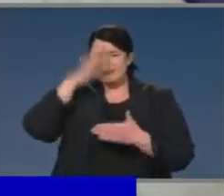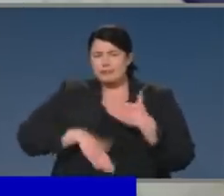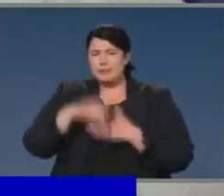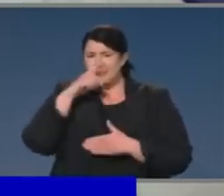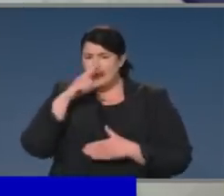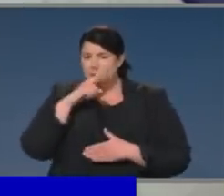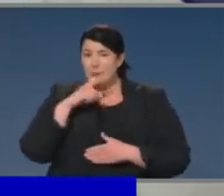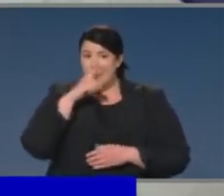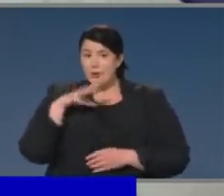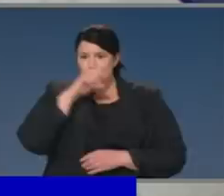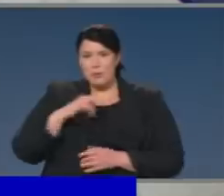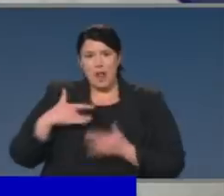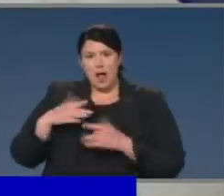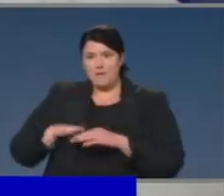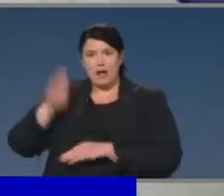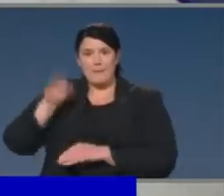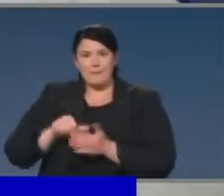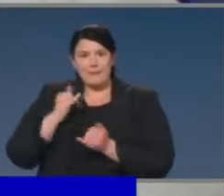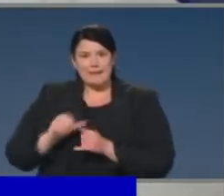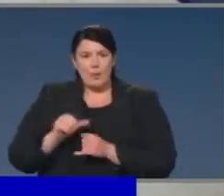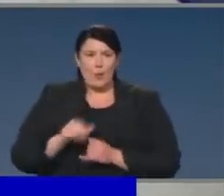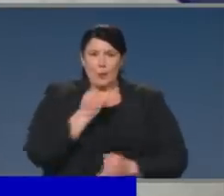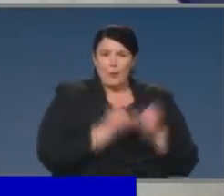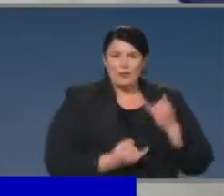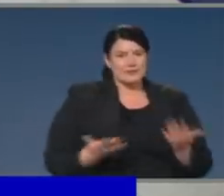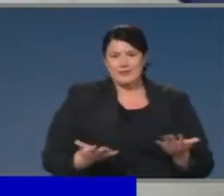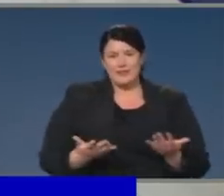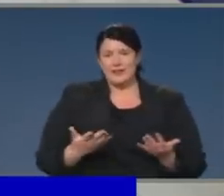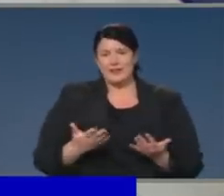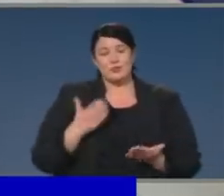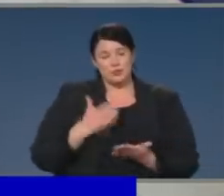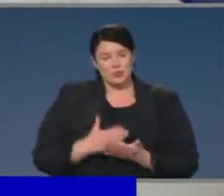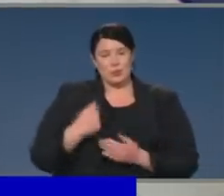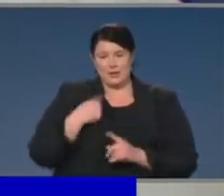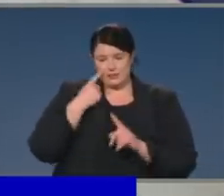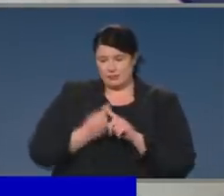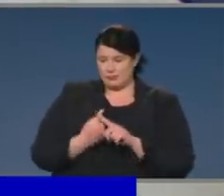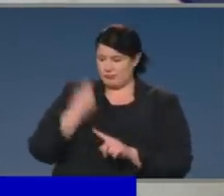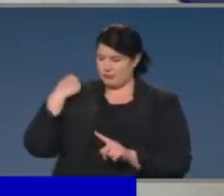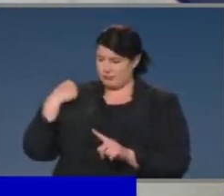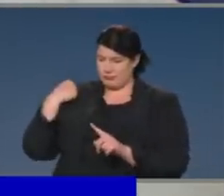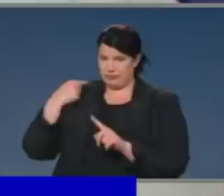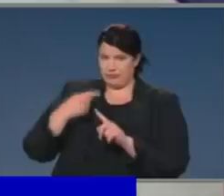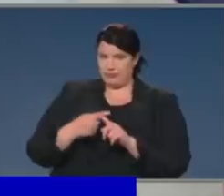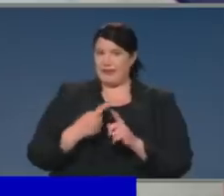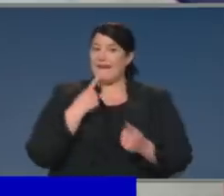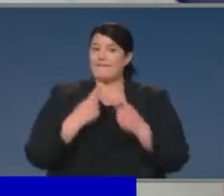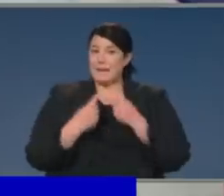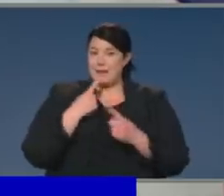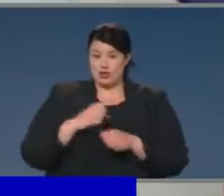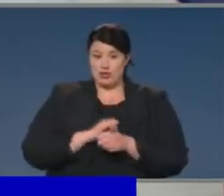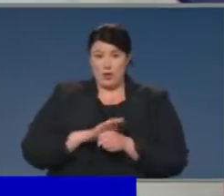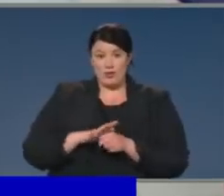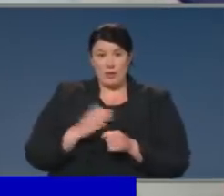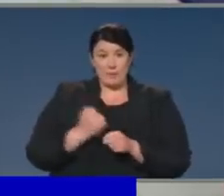we must look at. We need to look at, if I can say, we need to look at data on the impact of COVID-19. We need to